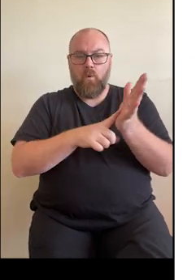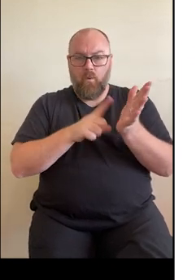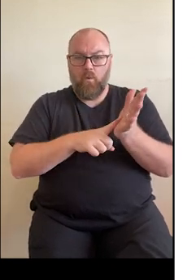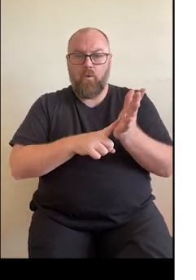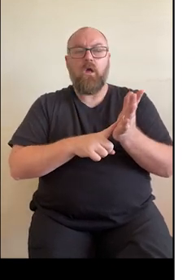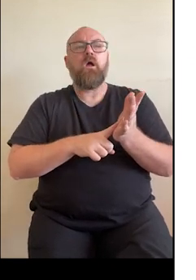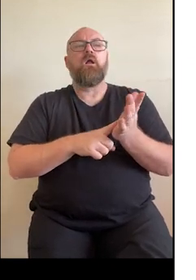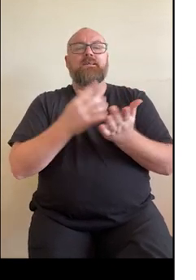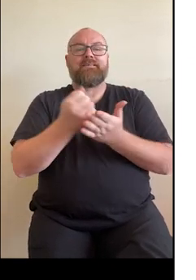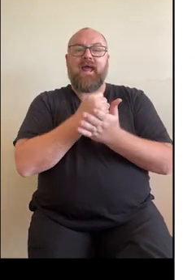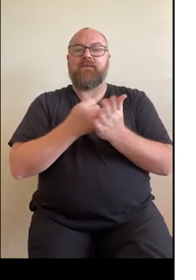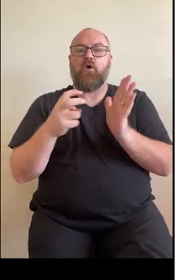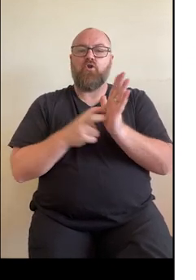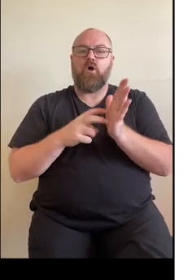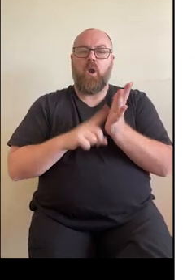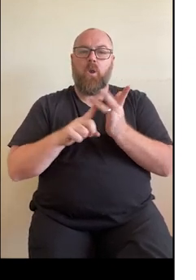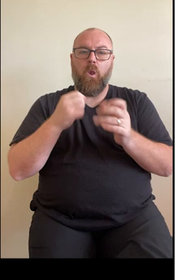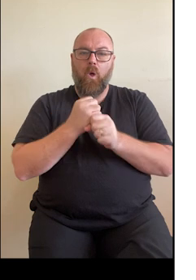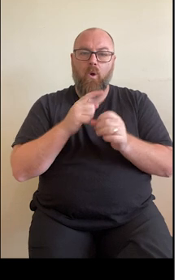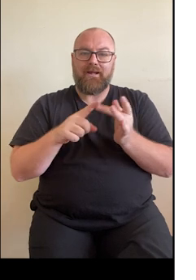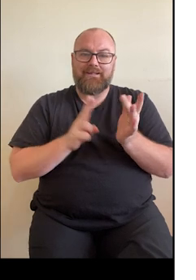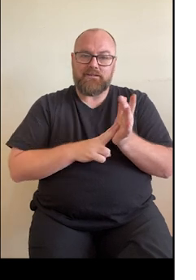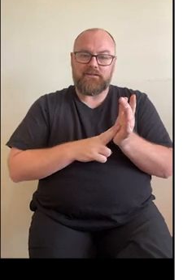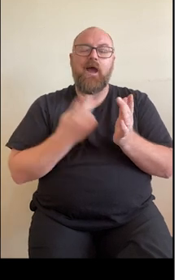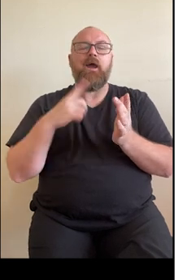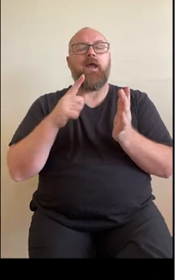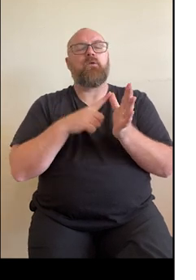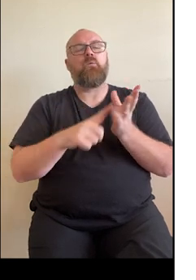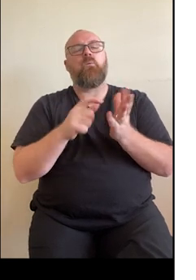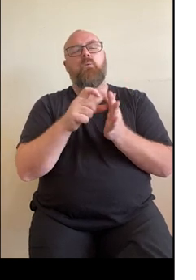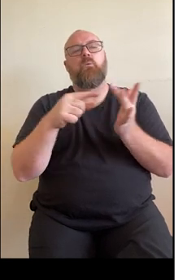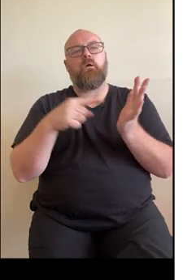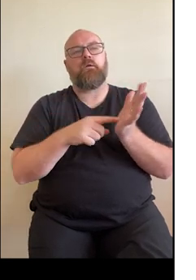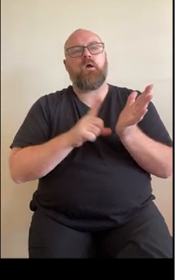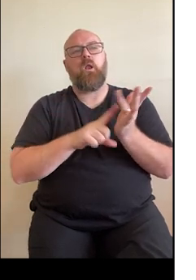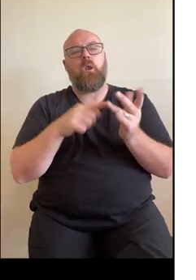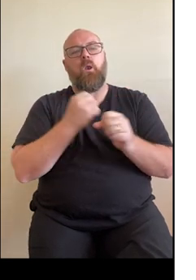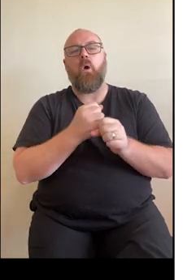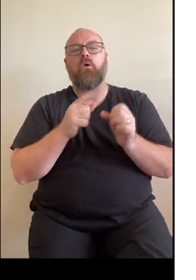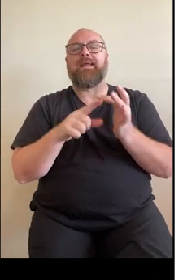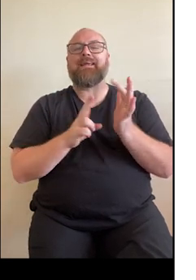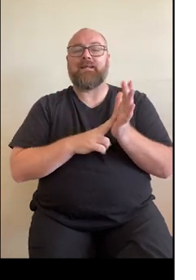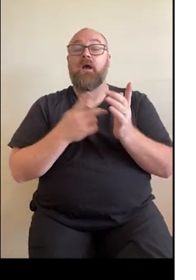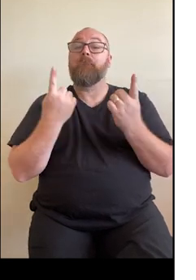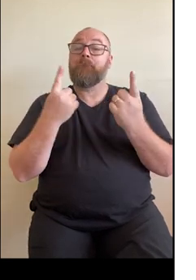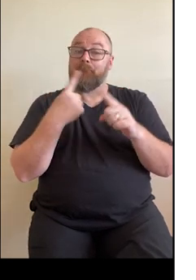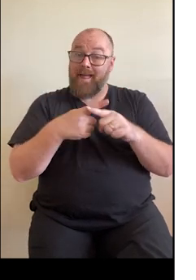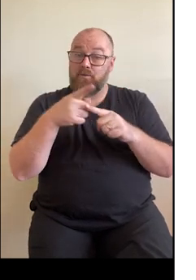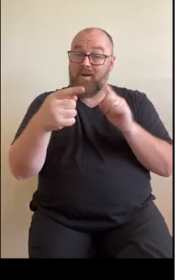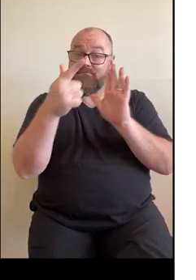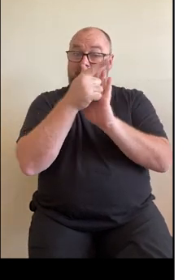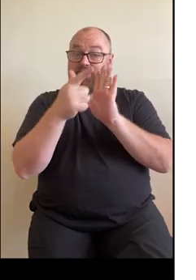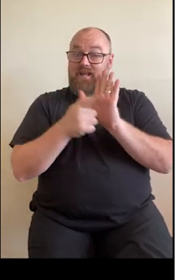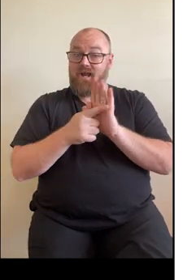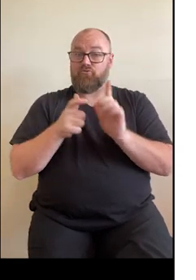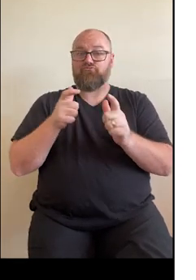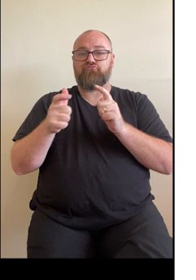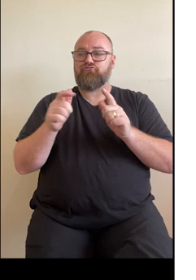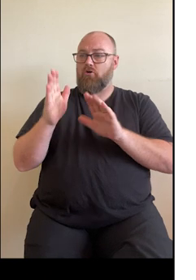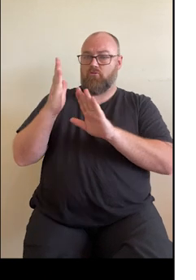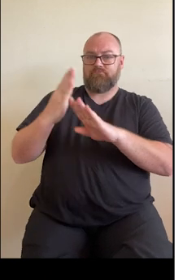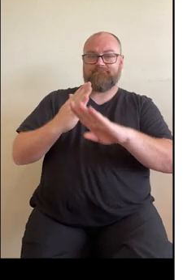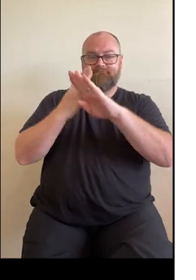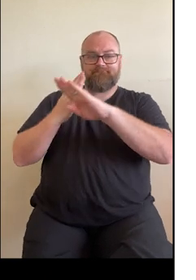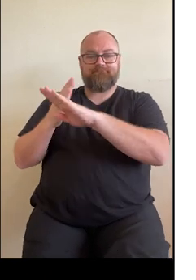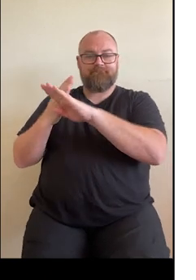audit logging. The system is also supported by legislation that controls who can access the